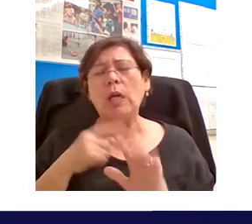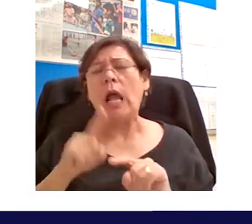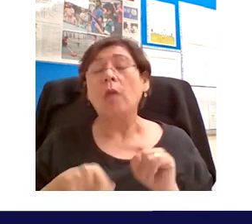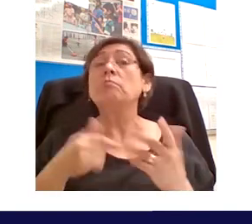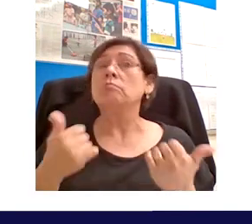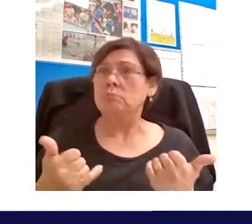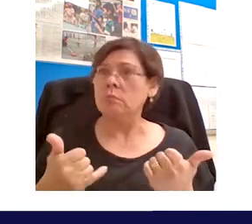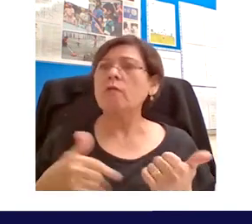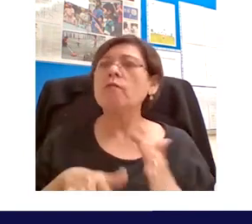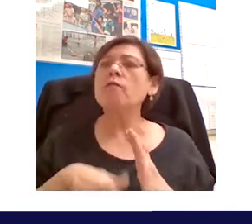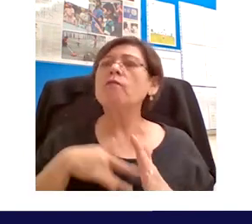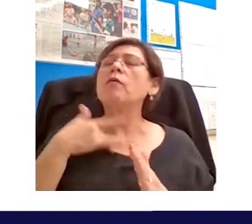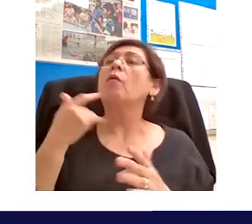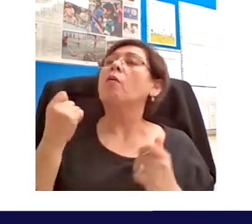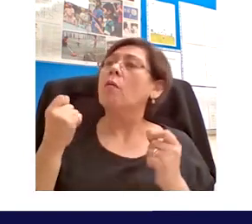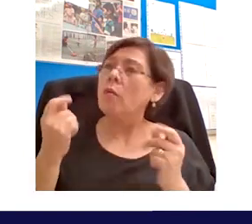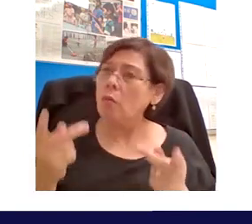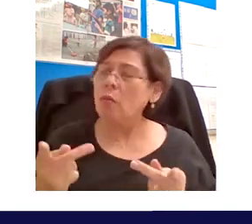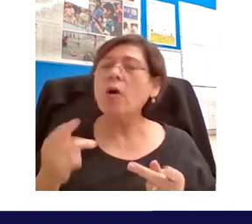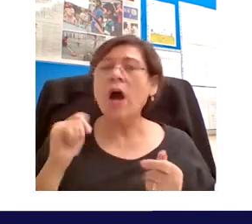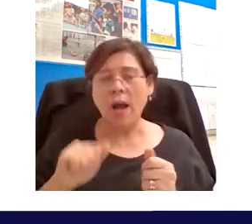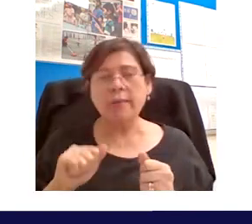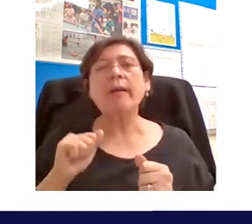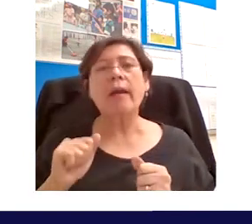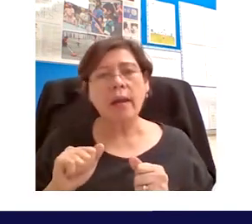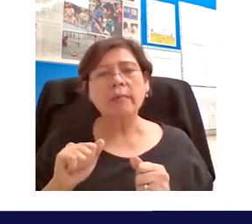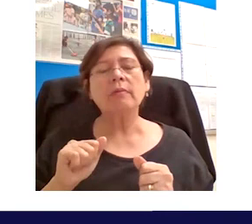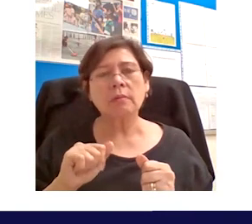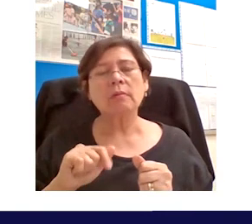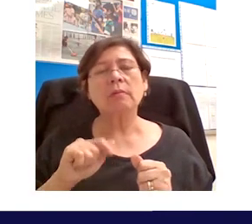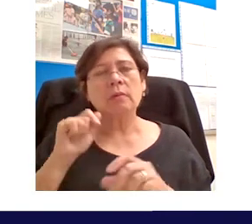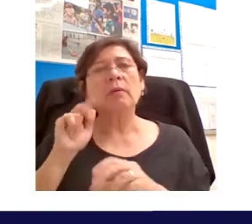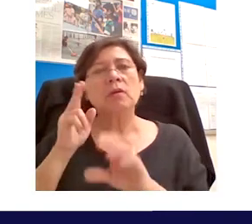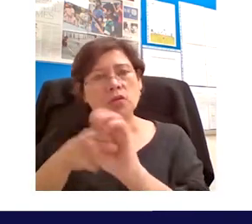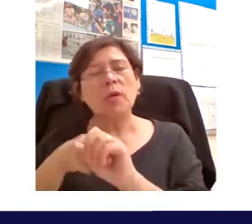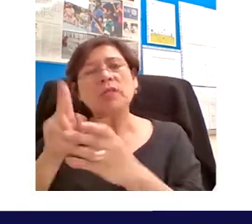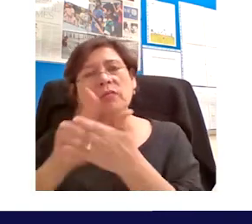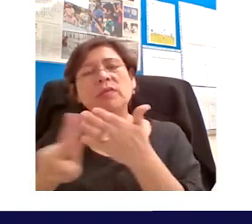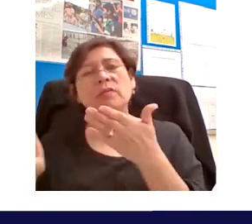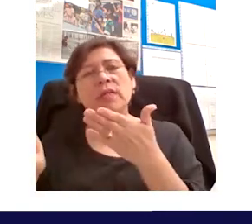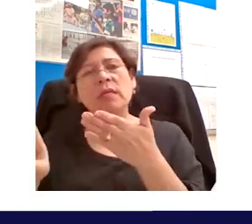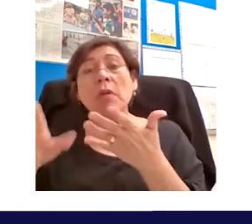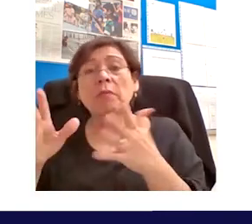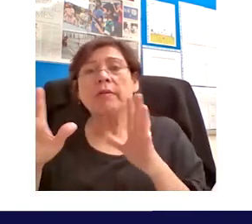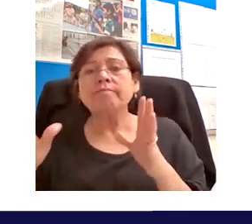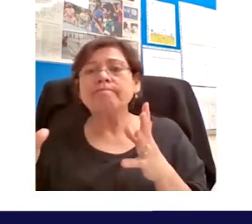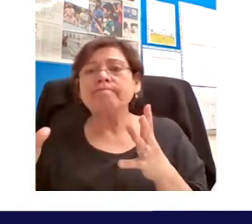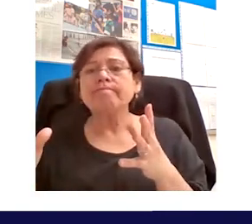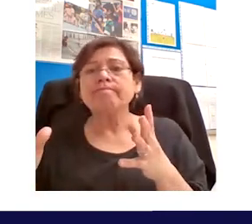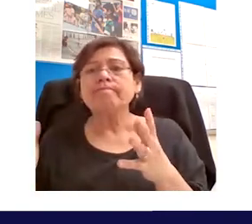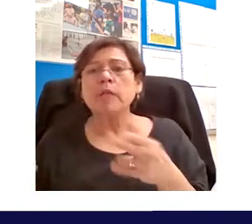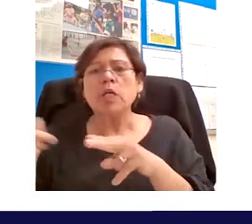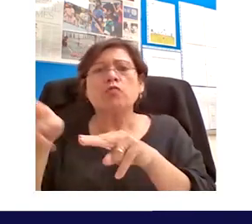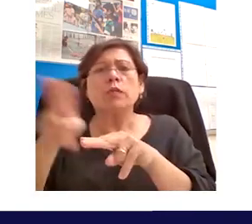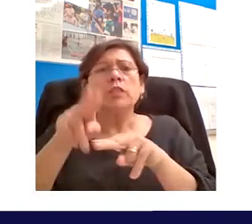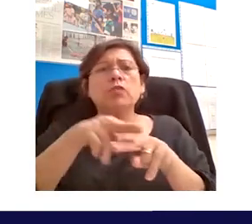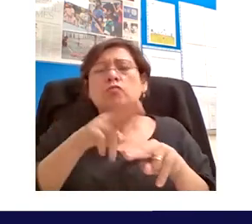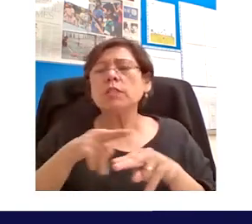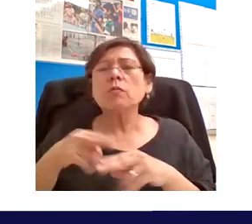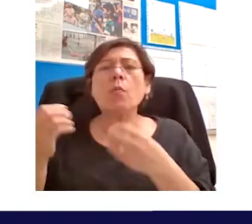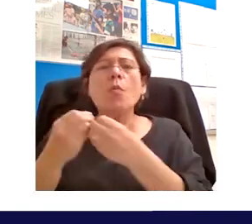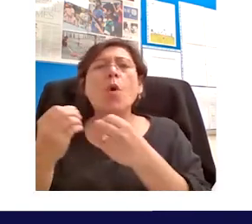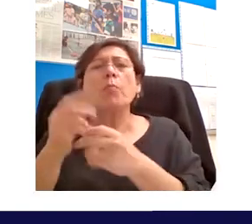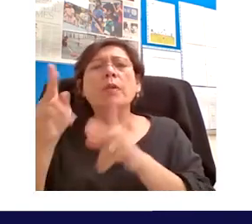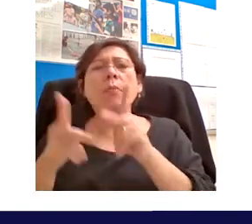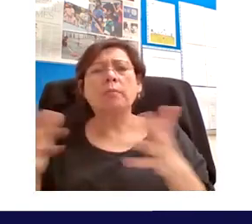that they could thrive in that environment and therefore increasing the capacity of of universities like mine to recruit something more like a